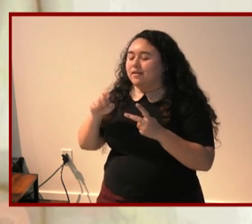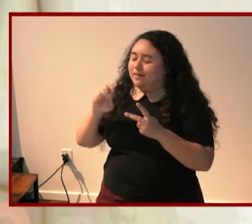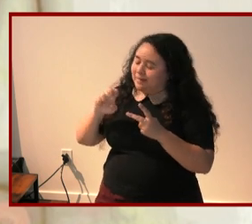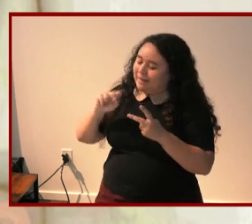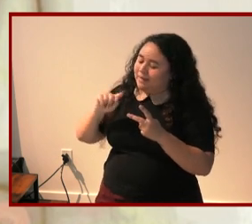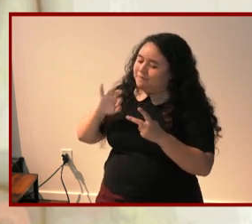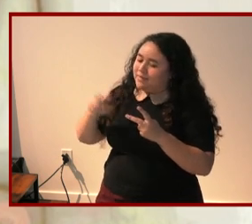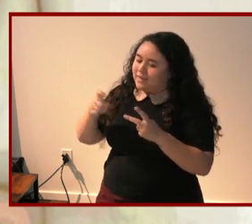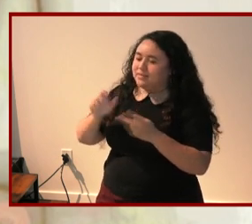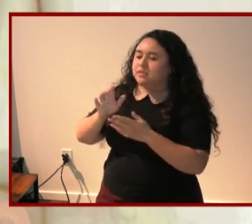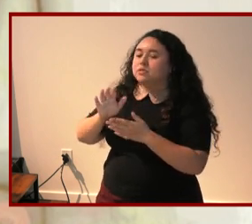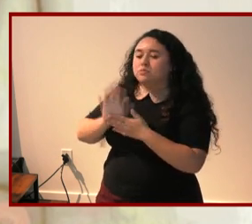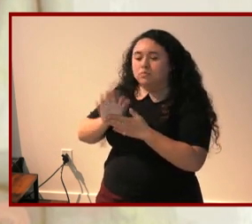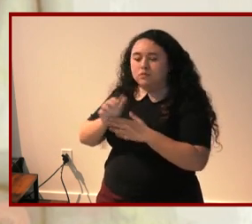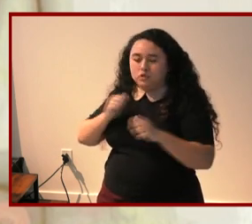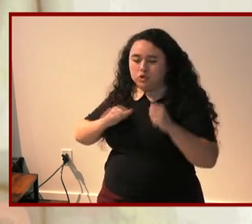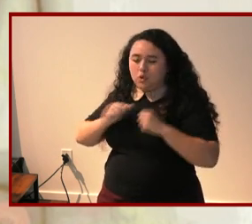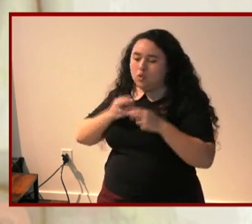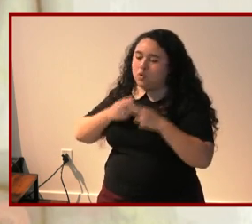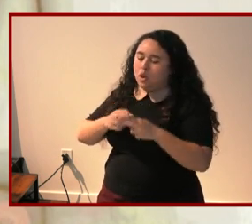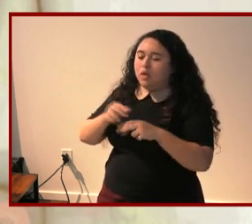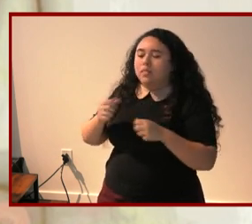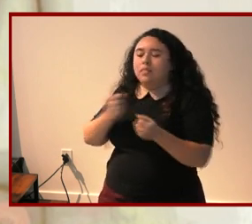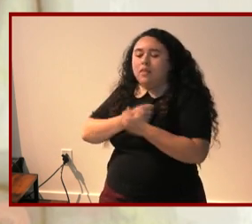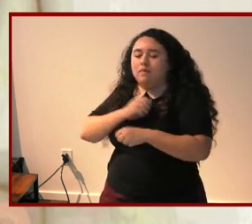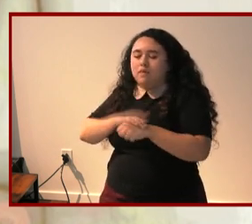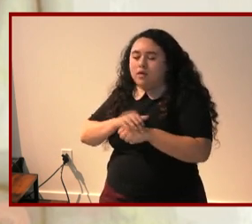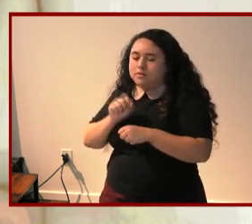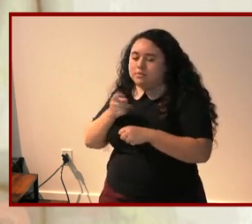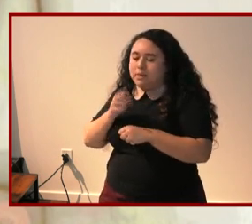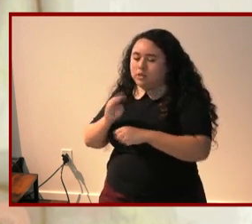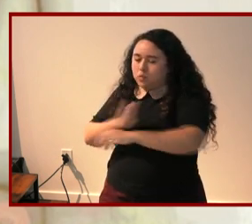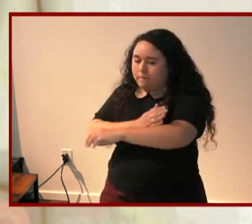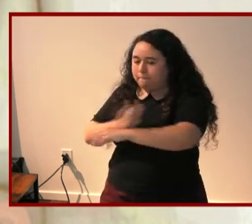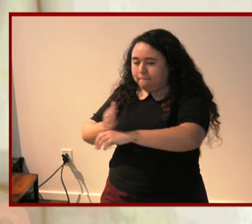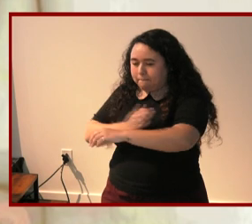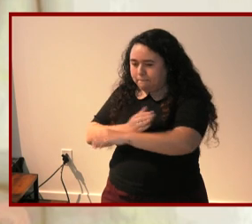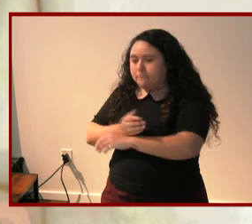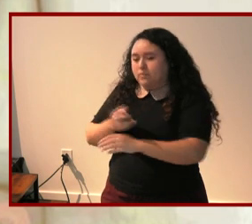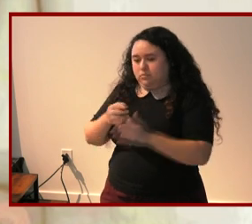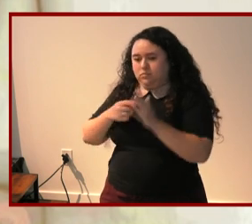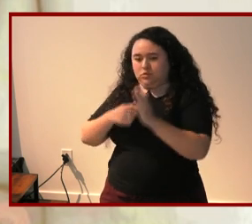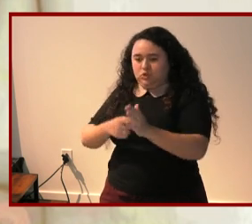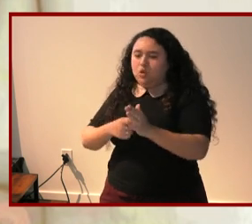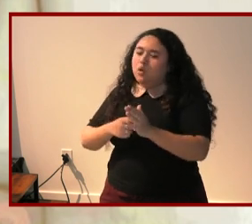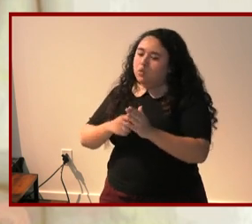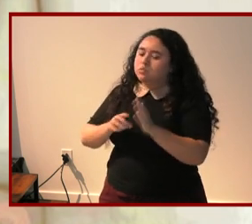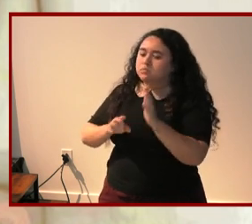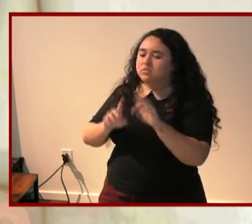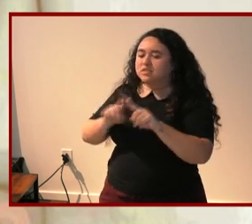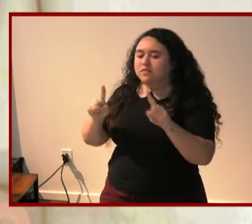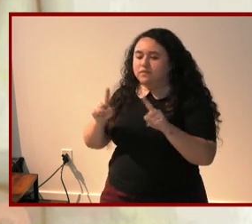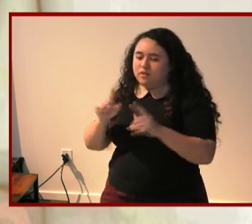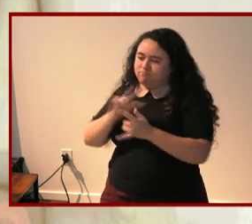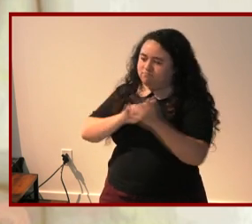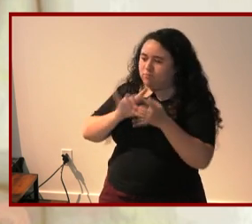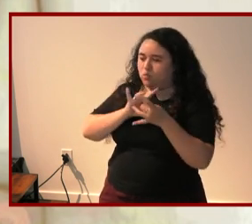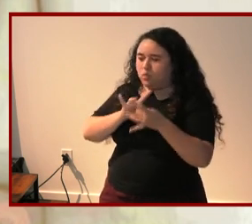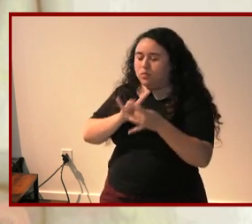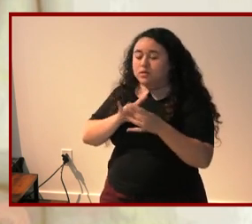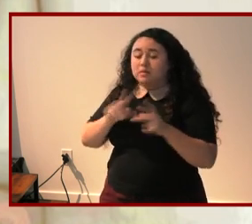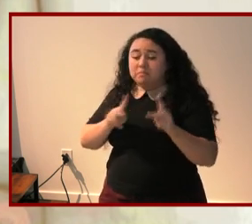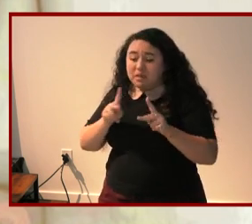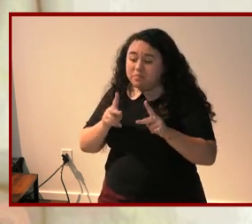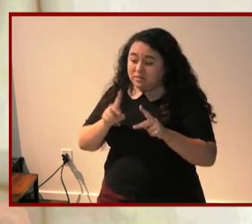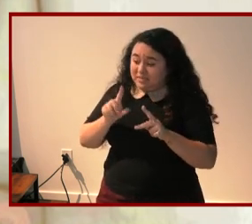18 percent of the adult disabled population is employed and people with disabilities in the united states experience poverty at twice